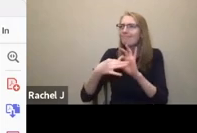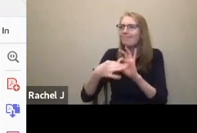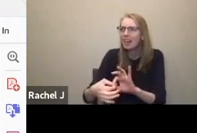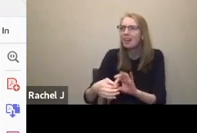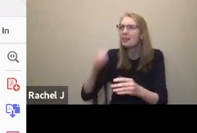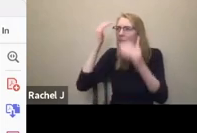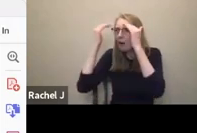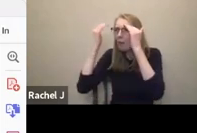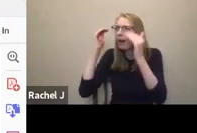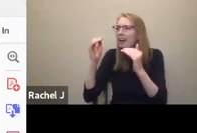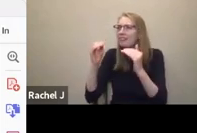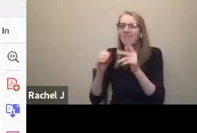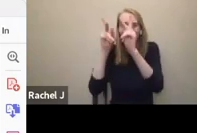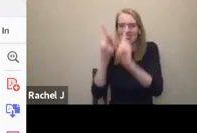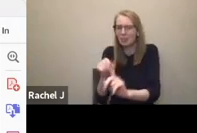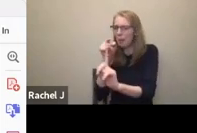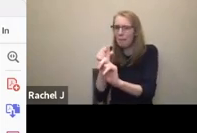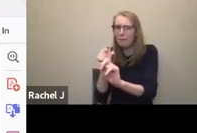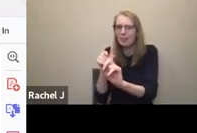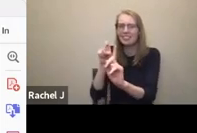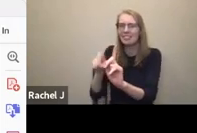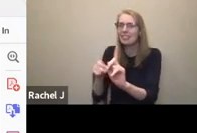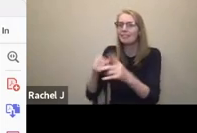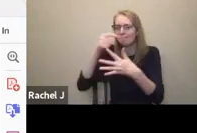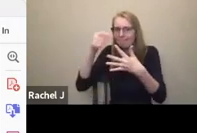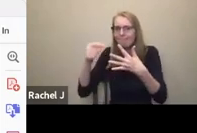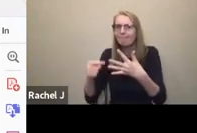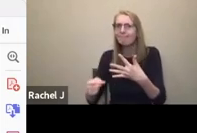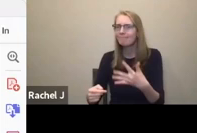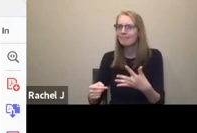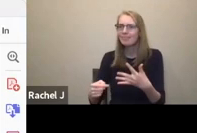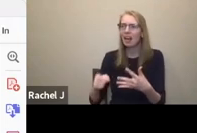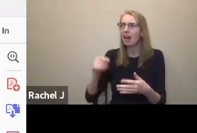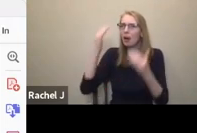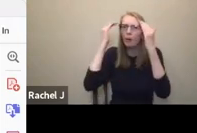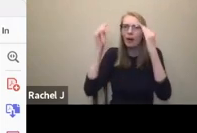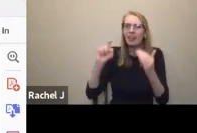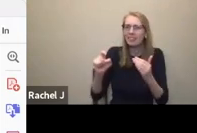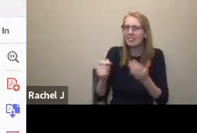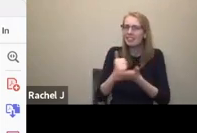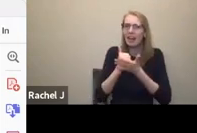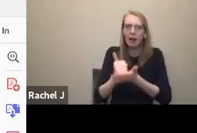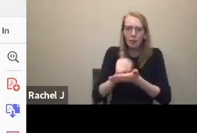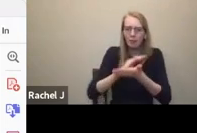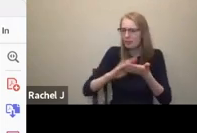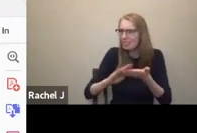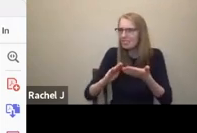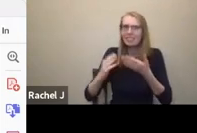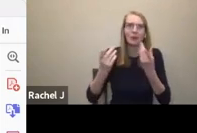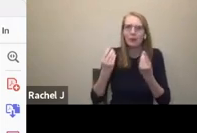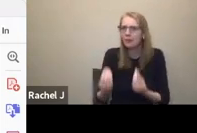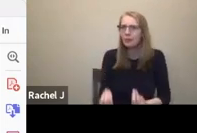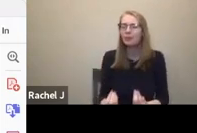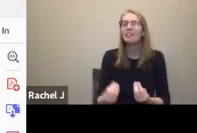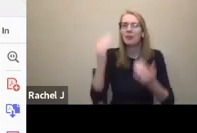scared of it anymore. I know that I'm going to have to be cleaning these things. I'm going to have to provide. COVID has helped us a lot with that. We've become so much